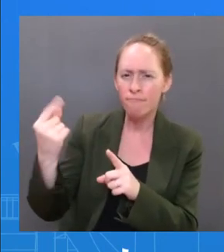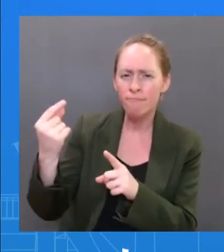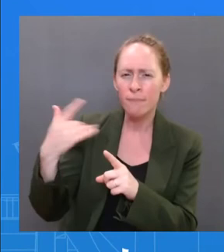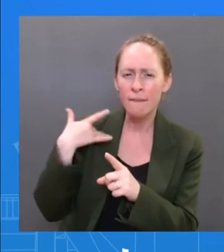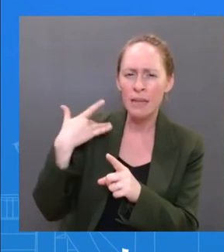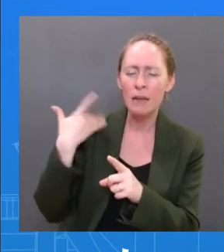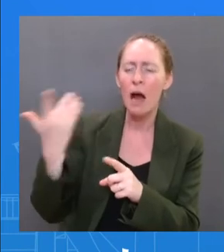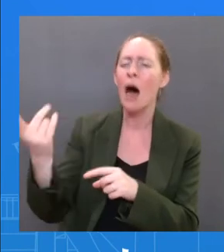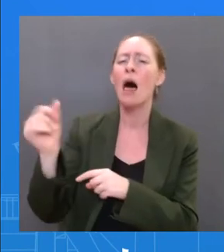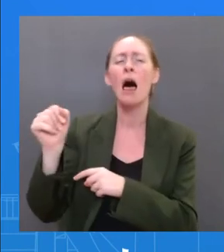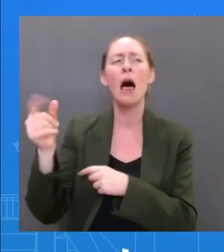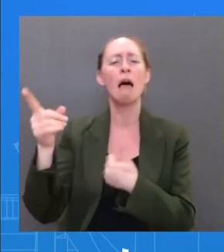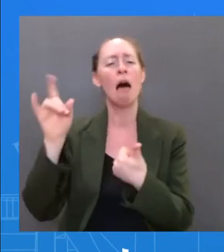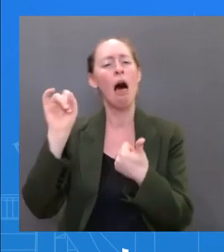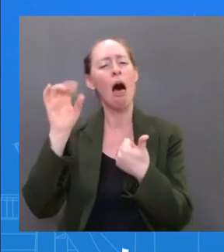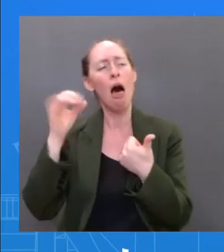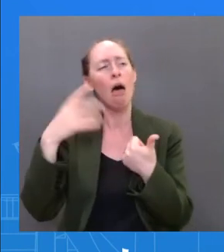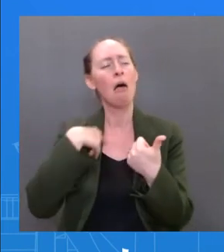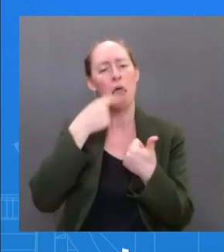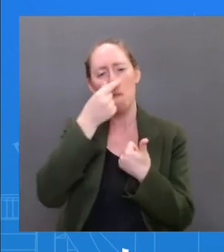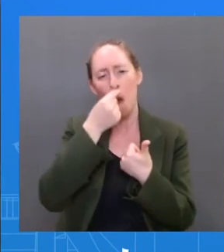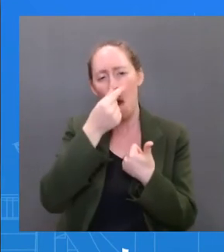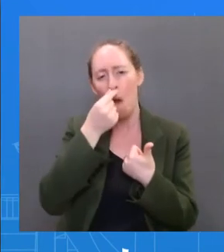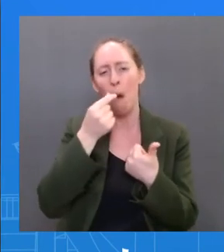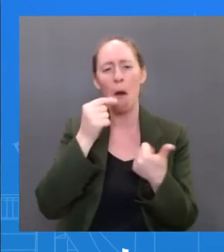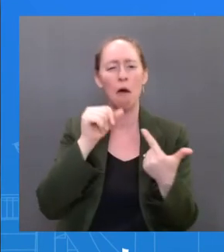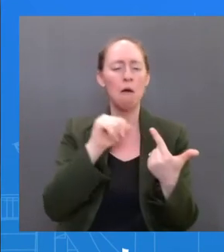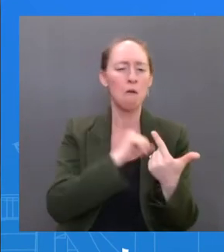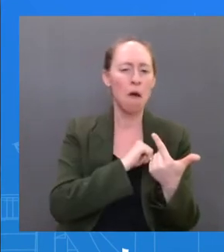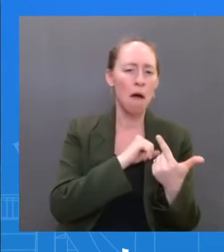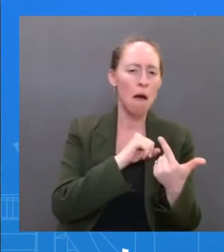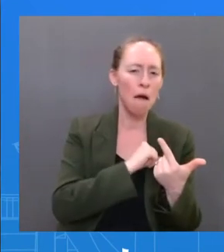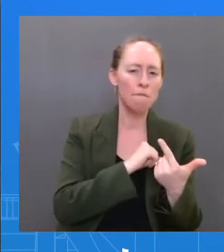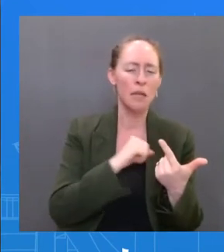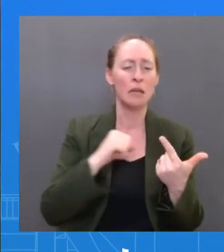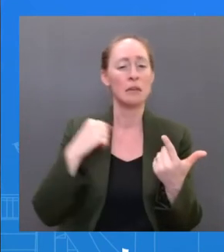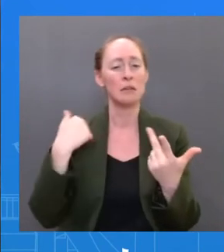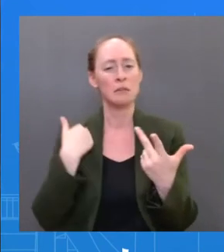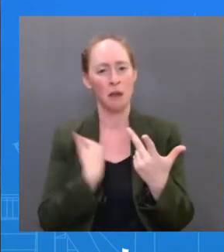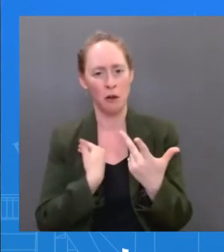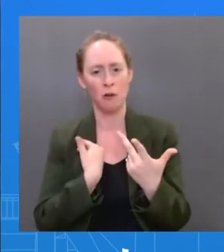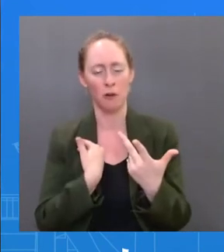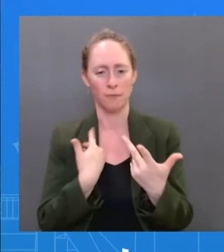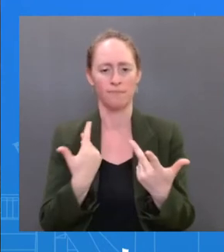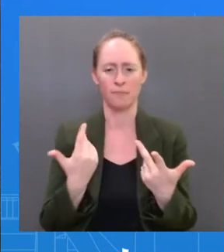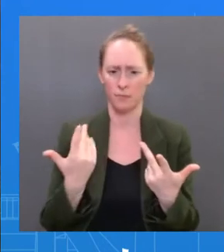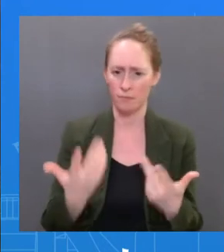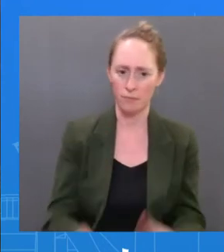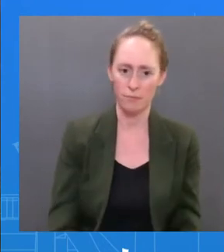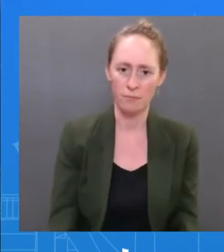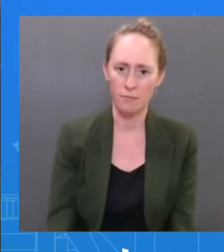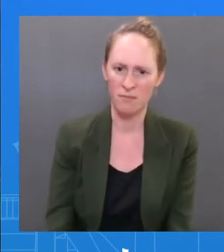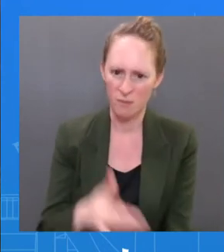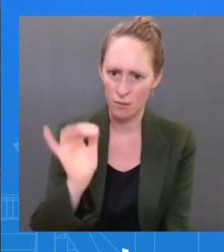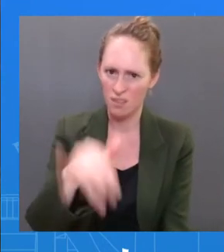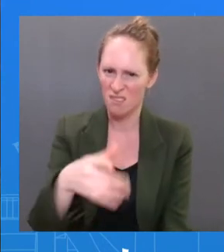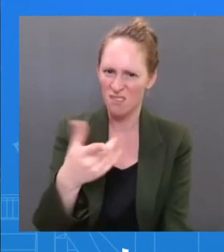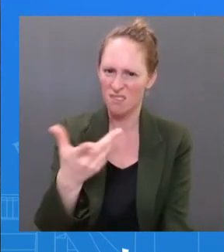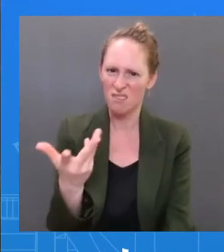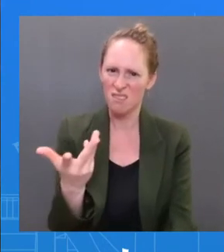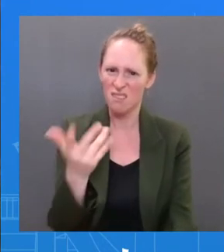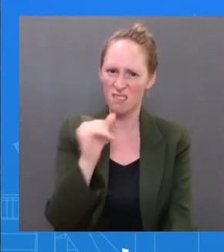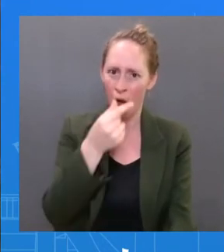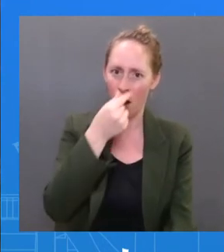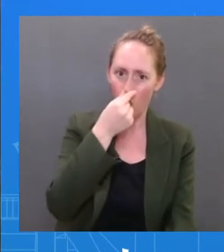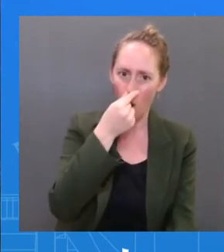of his regular cadence of testing. So, he had those symptoms — the runny nose and the cough — Dr. This morning. isolate at that stage? Dr. This The The wasn't until he tested positive?